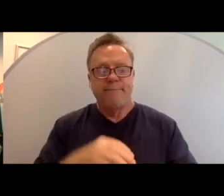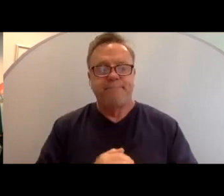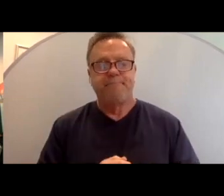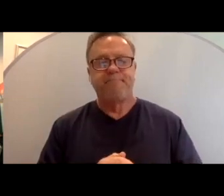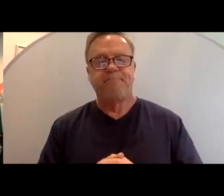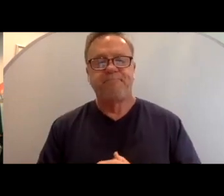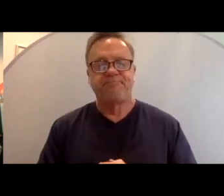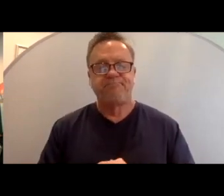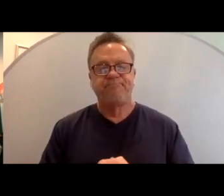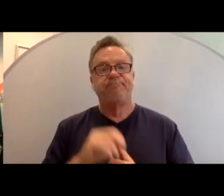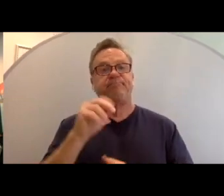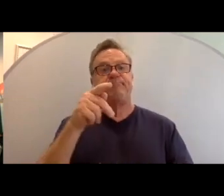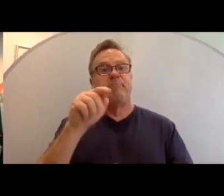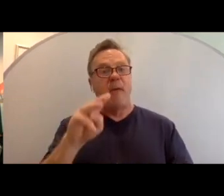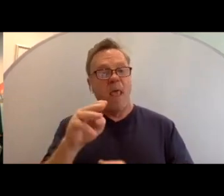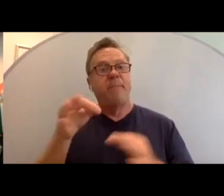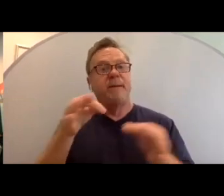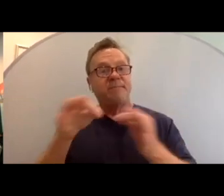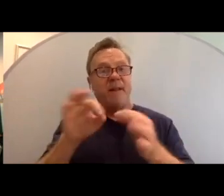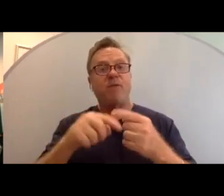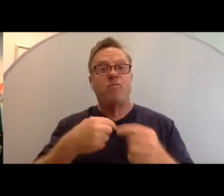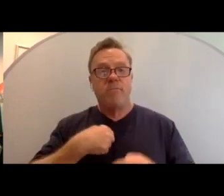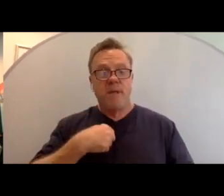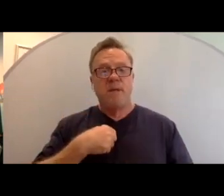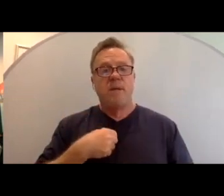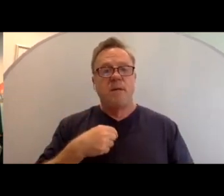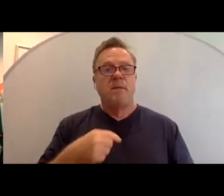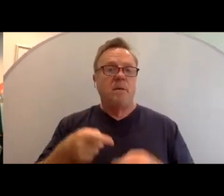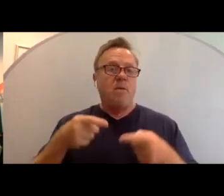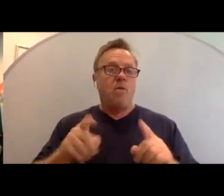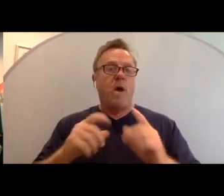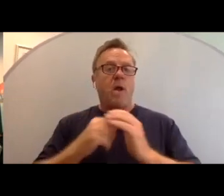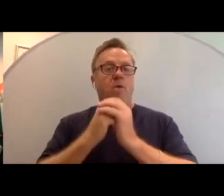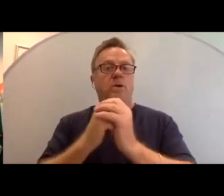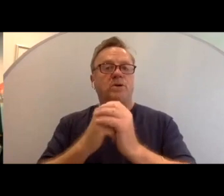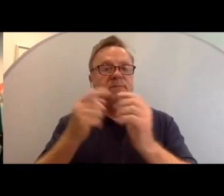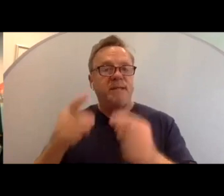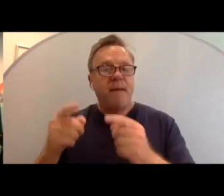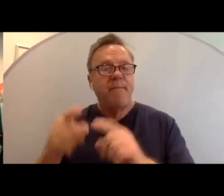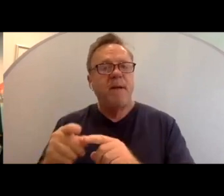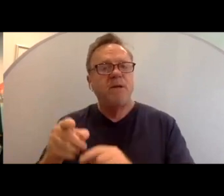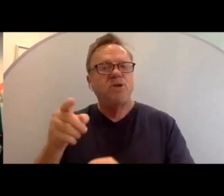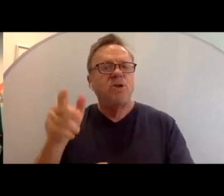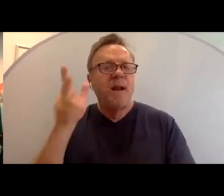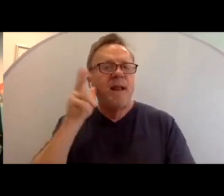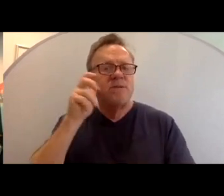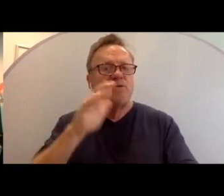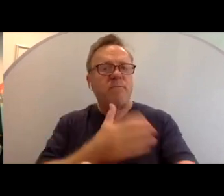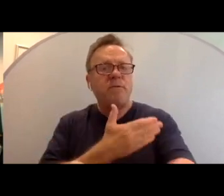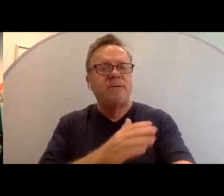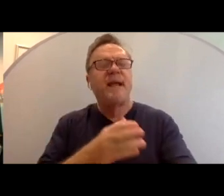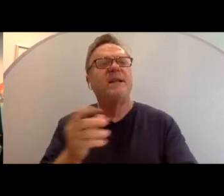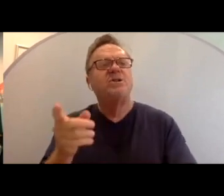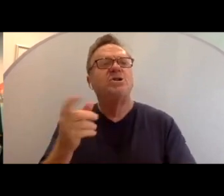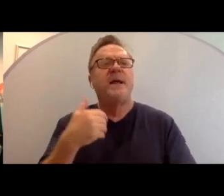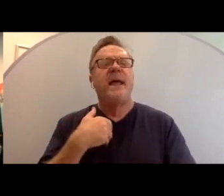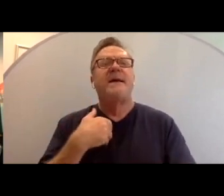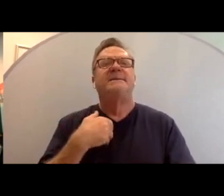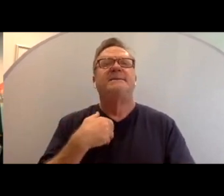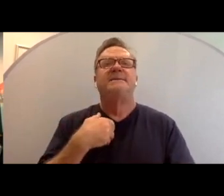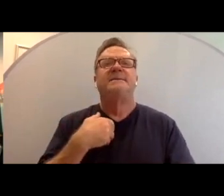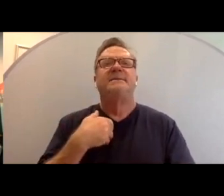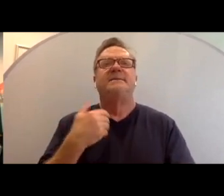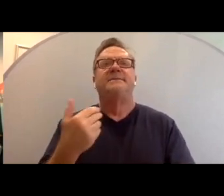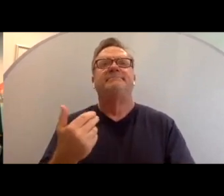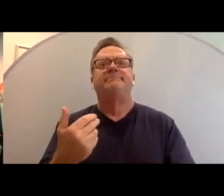Pam was explaining to me that she, while worship is going on, she listens to the music and she has a